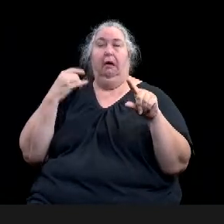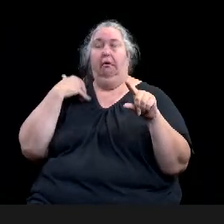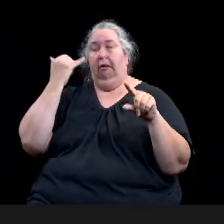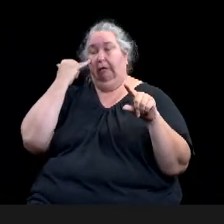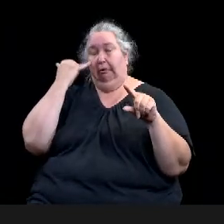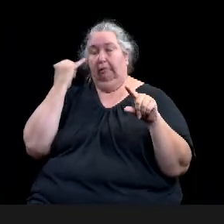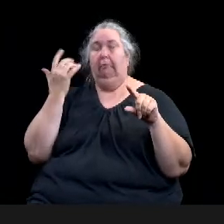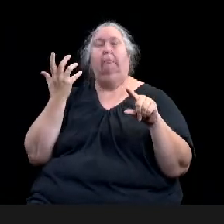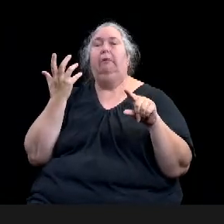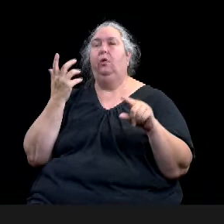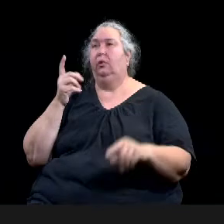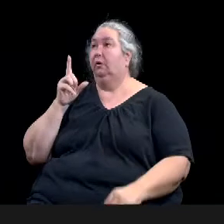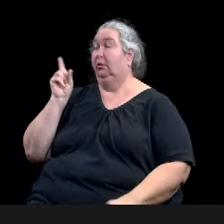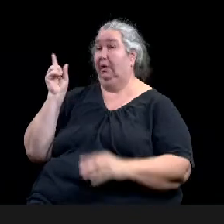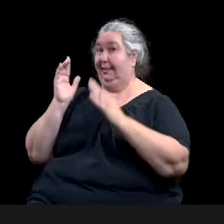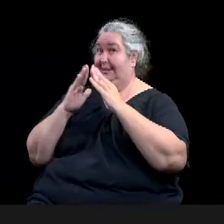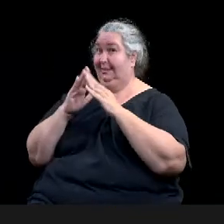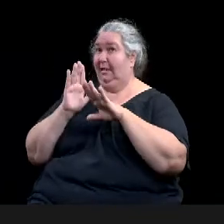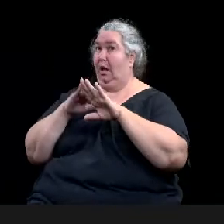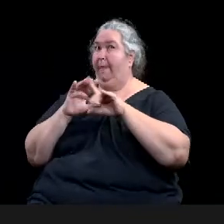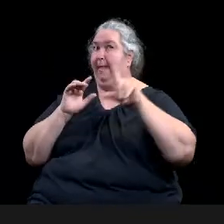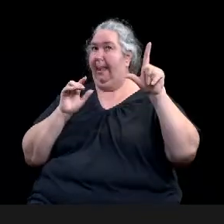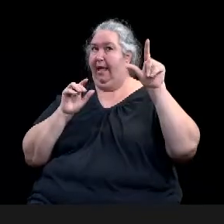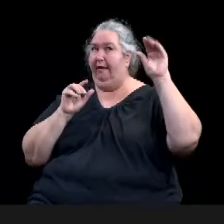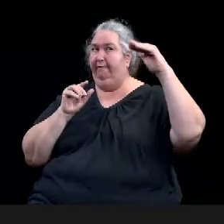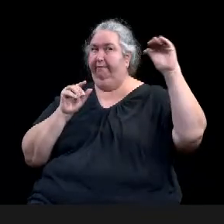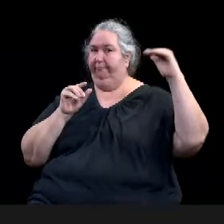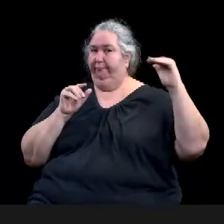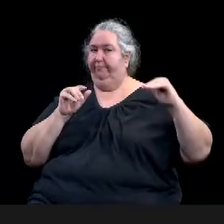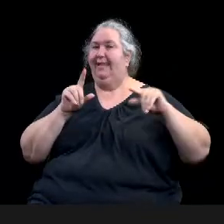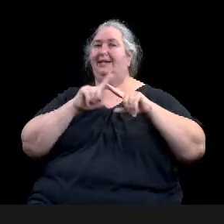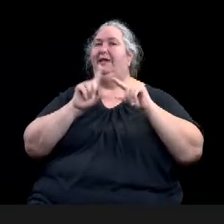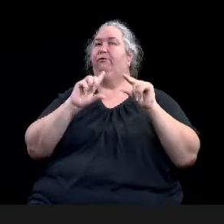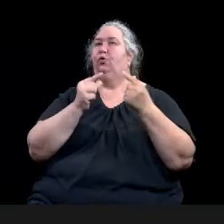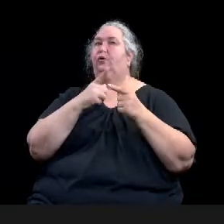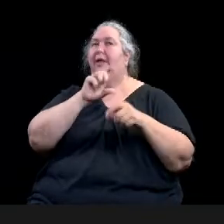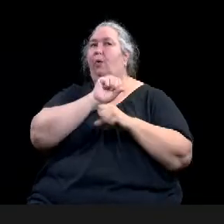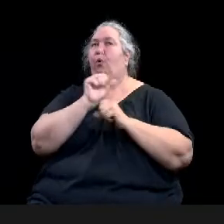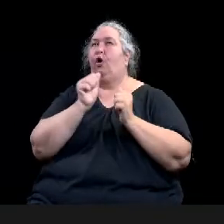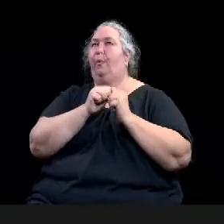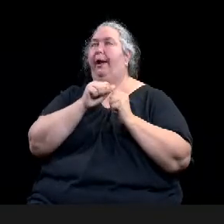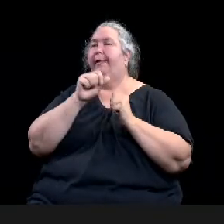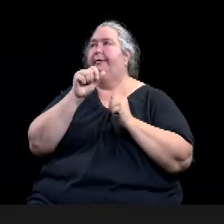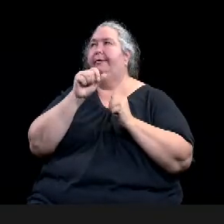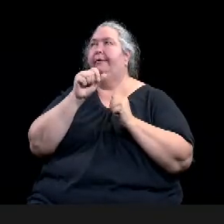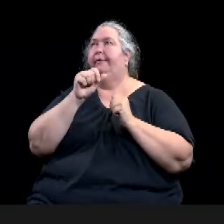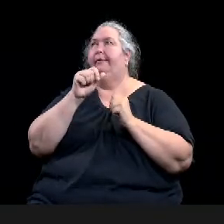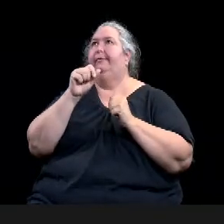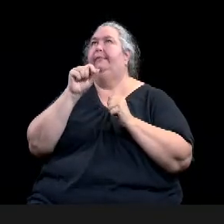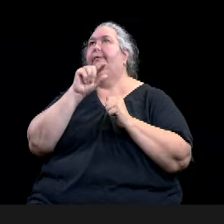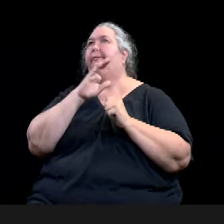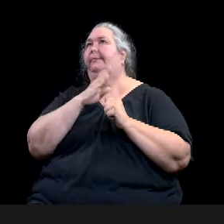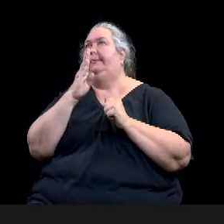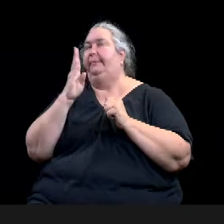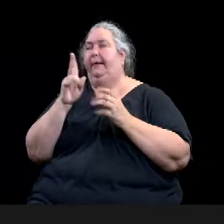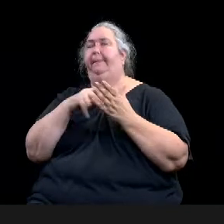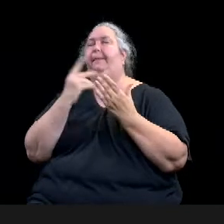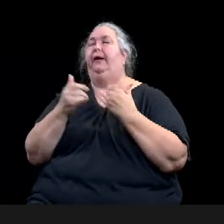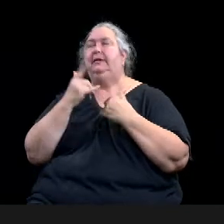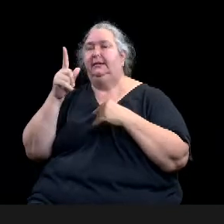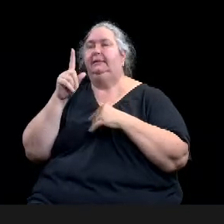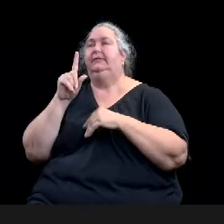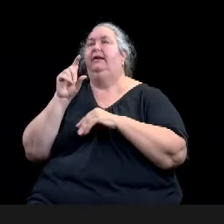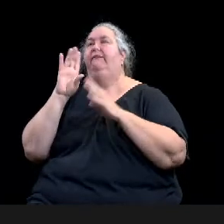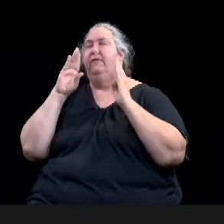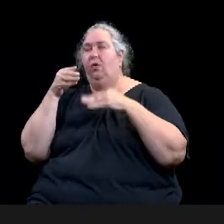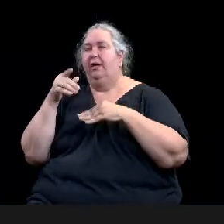projects, um, that they focus on, if they have a specific kind of project they focus on, their maximum funding levels here in this next to last